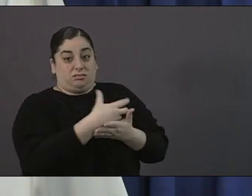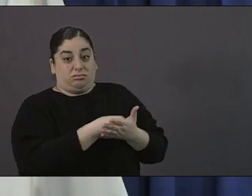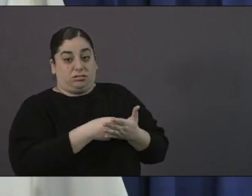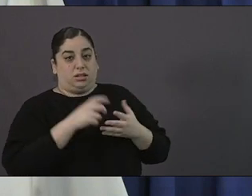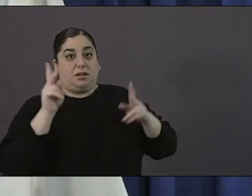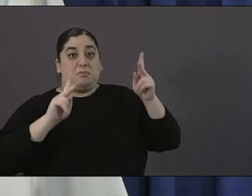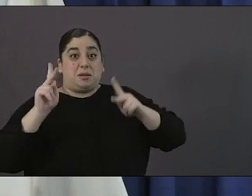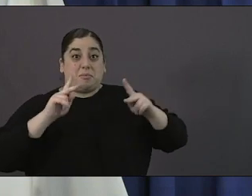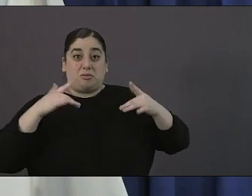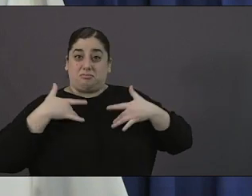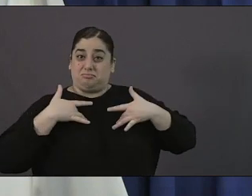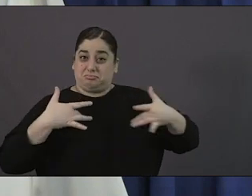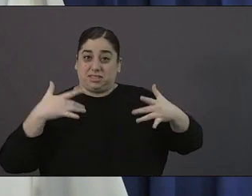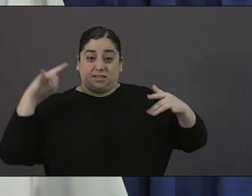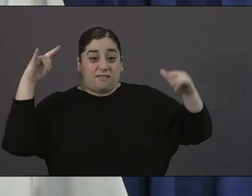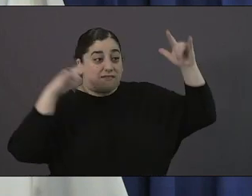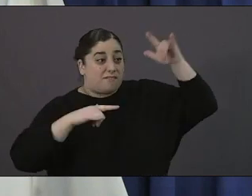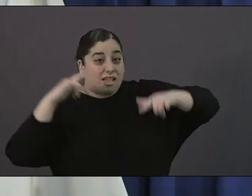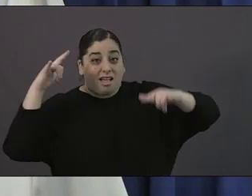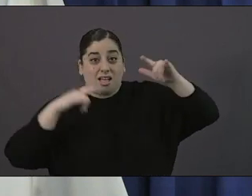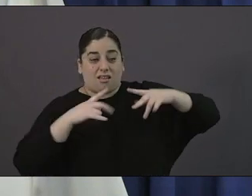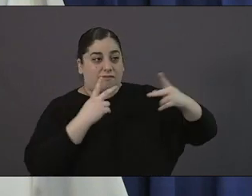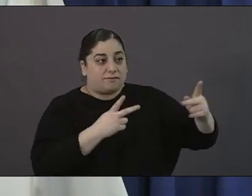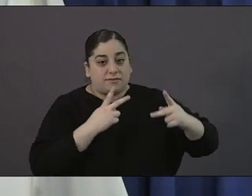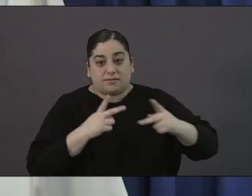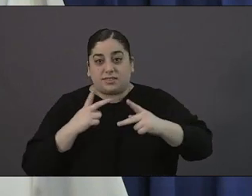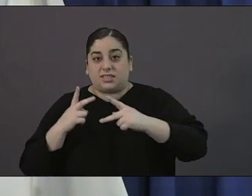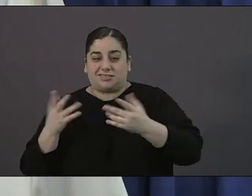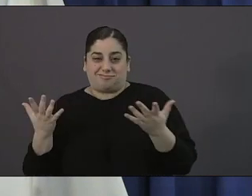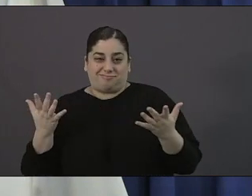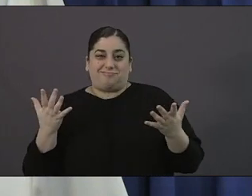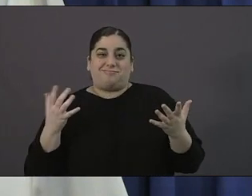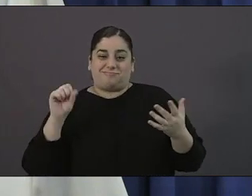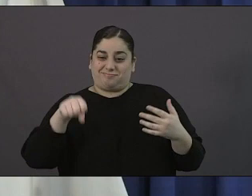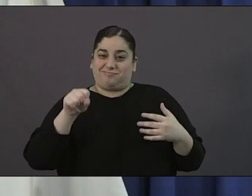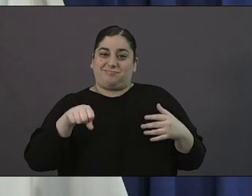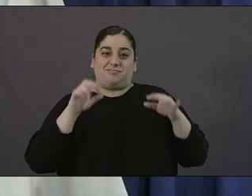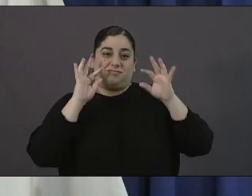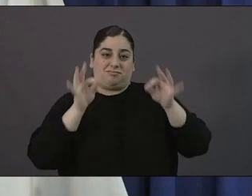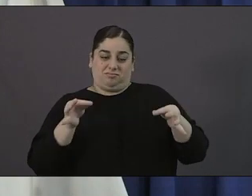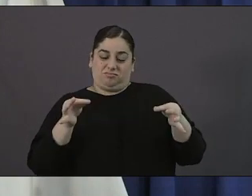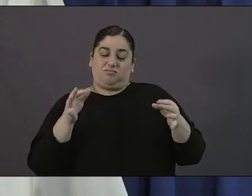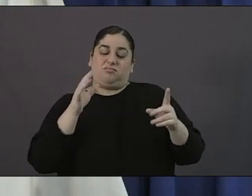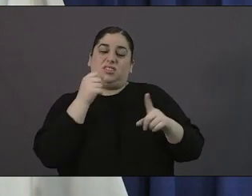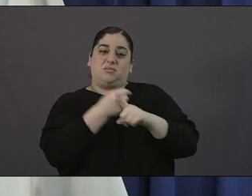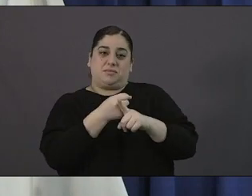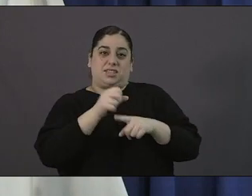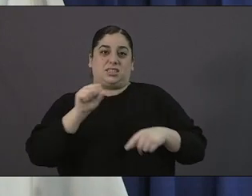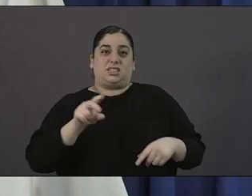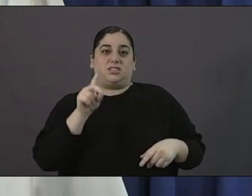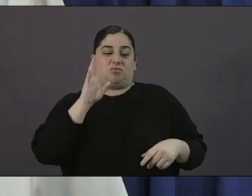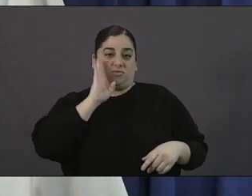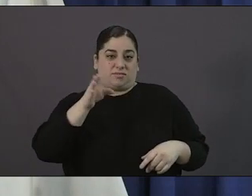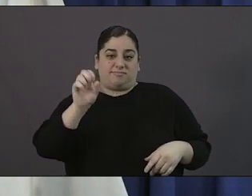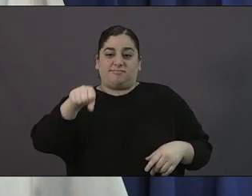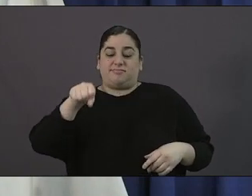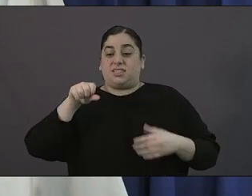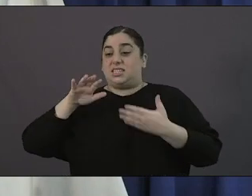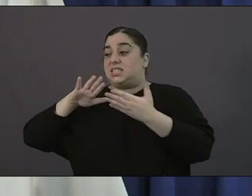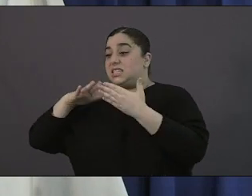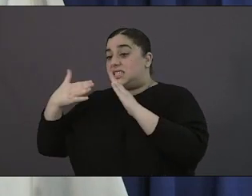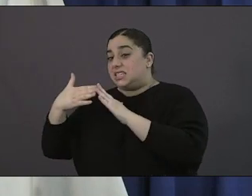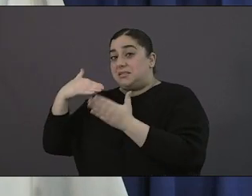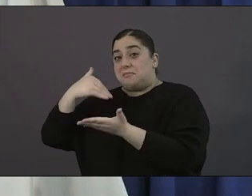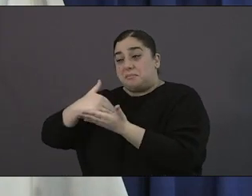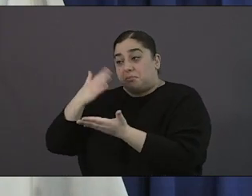so as we look at what these cancellations have meant it will have an impact obviously on our not only our city budget when it comes to you know the sales